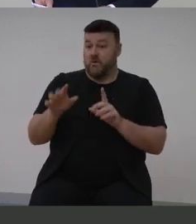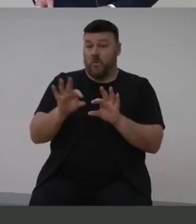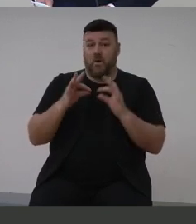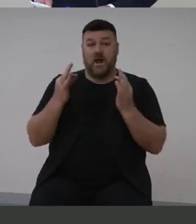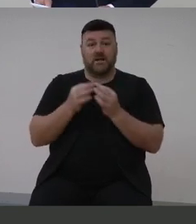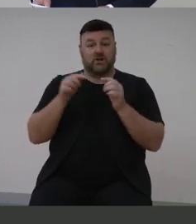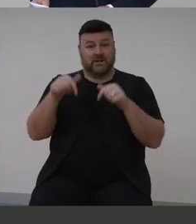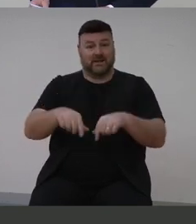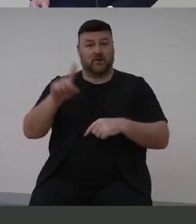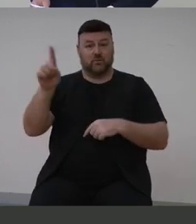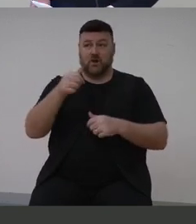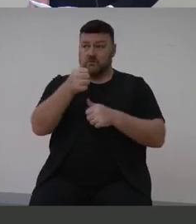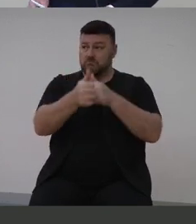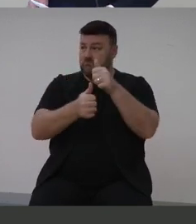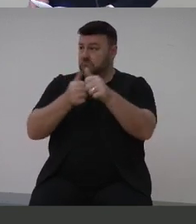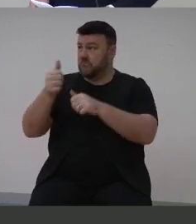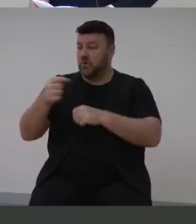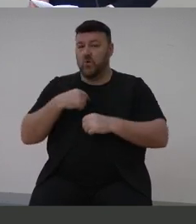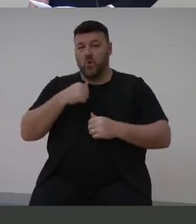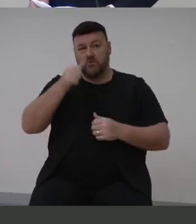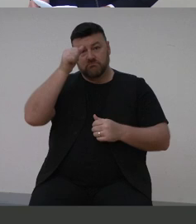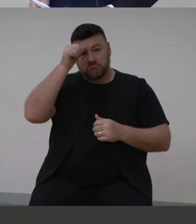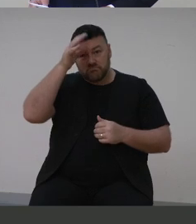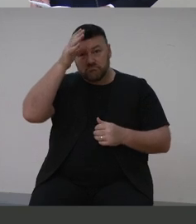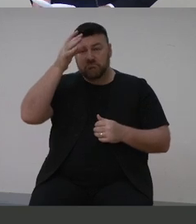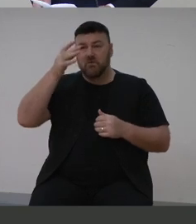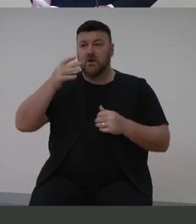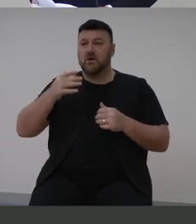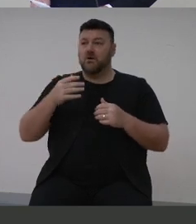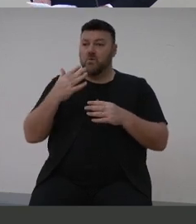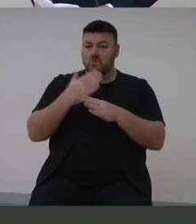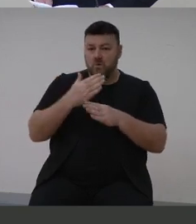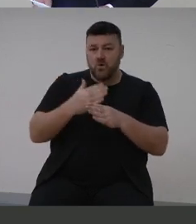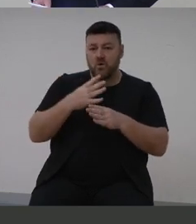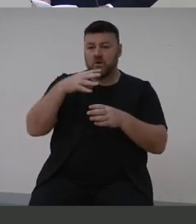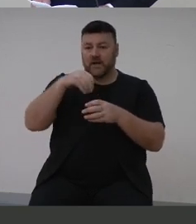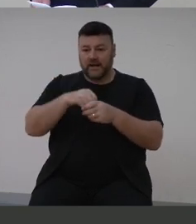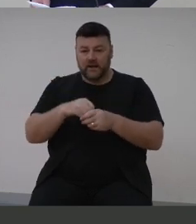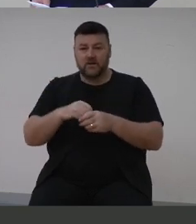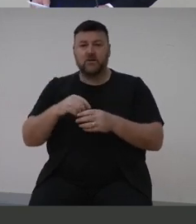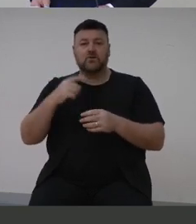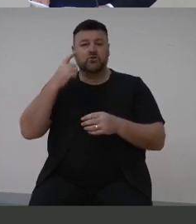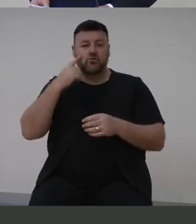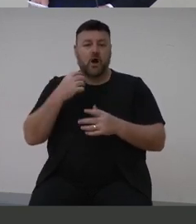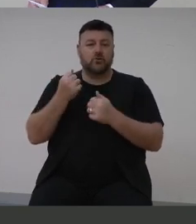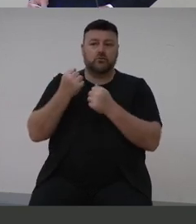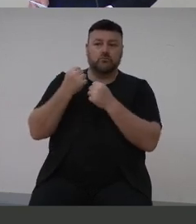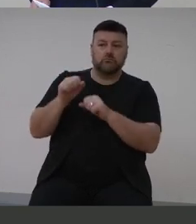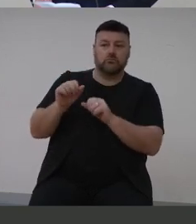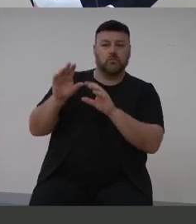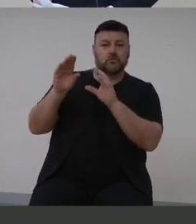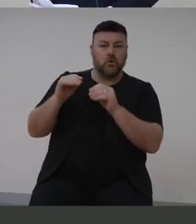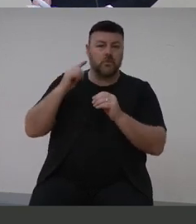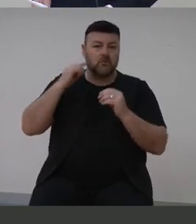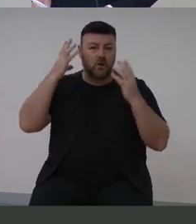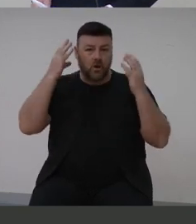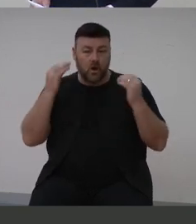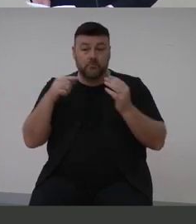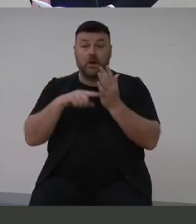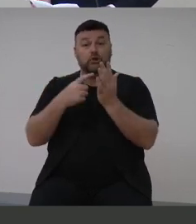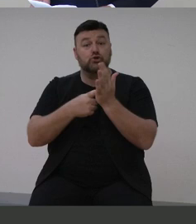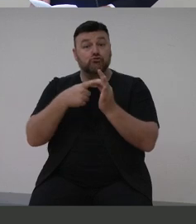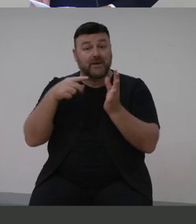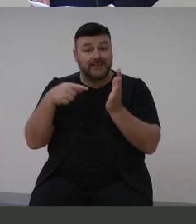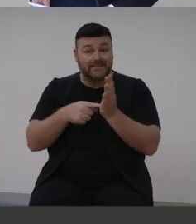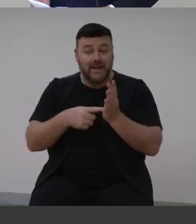Your practical knowledge and leadership in the field of your health is invaluable in preventing, treating and destigmatising hearing loss and damage.